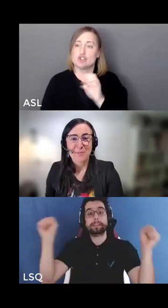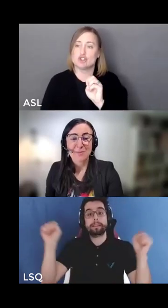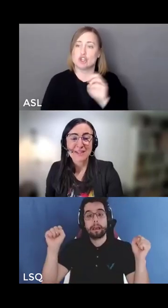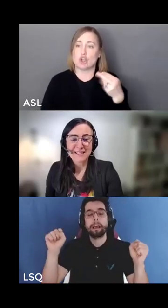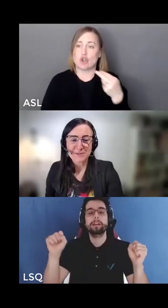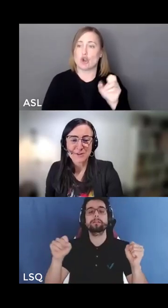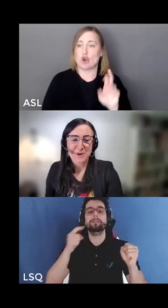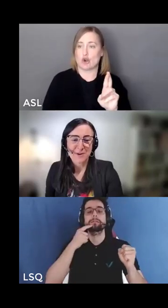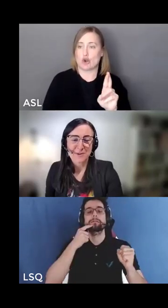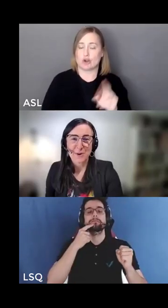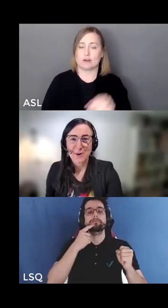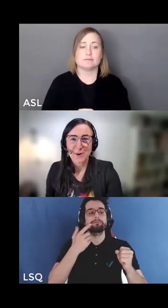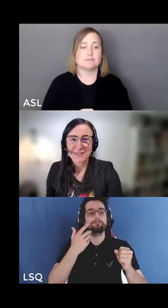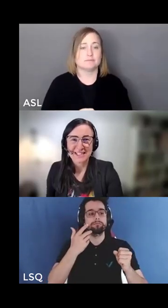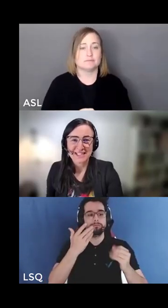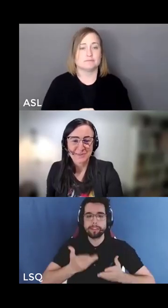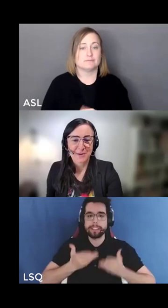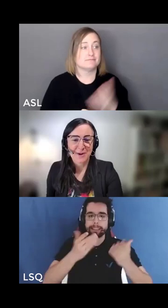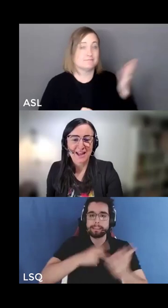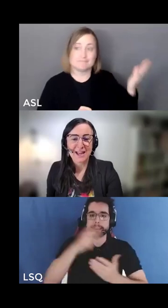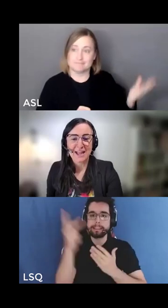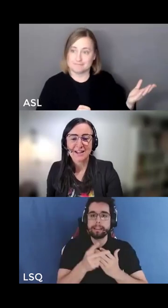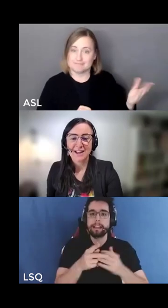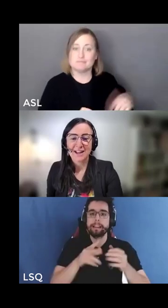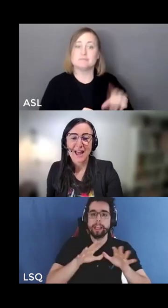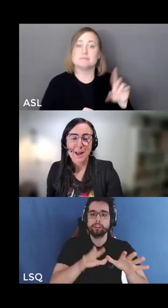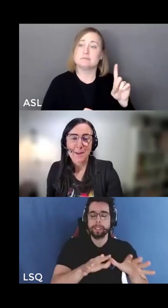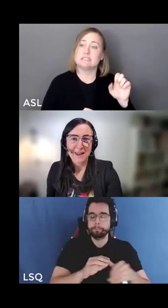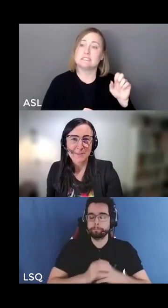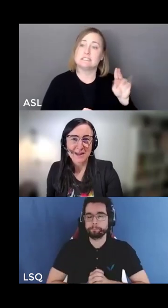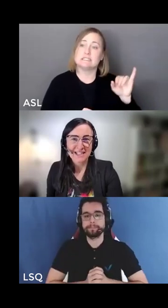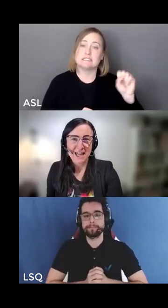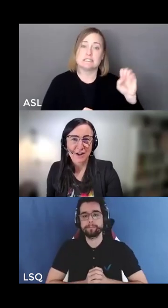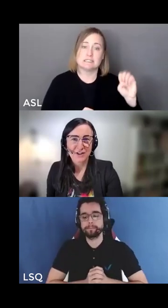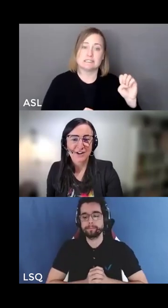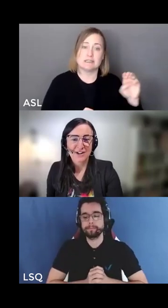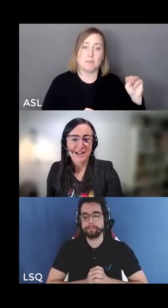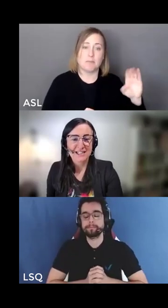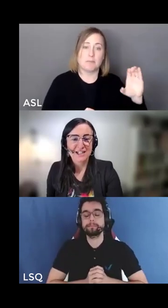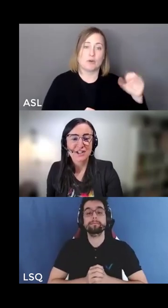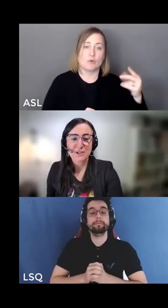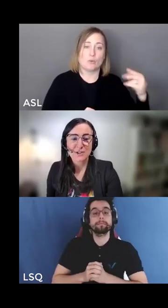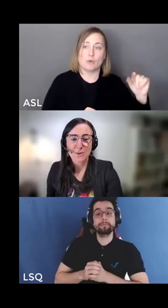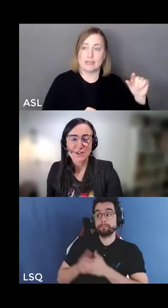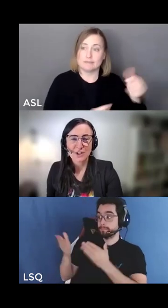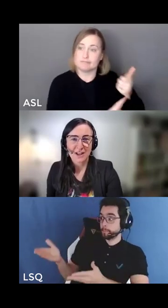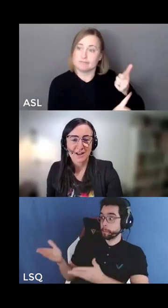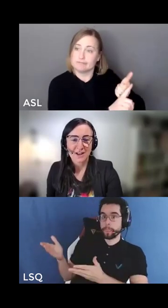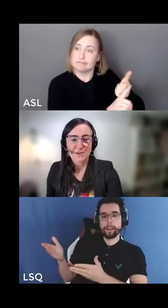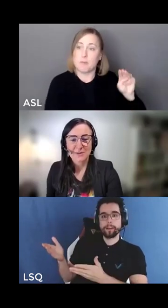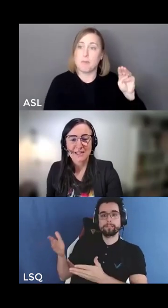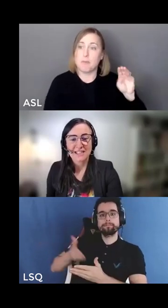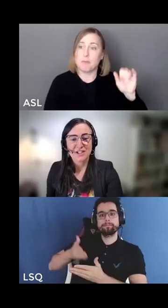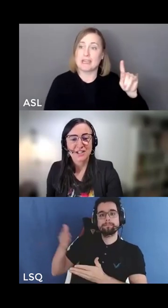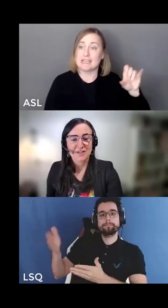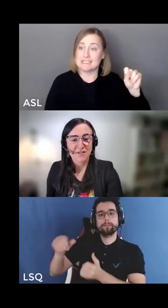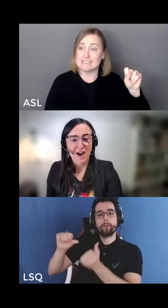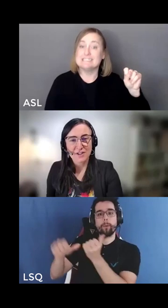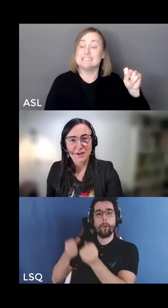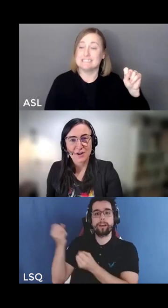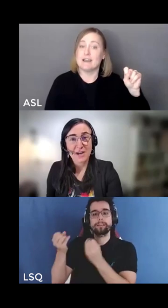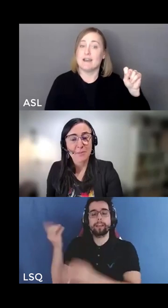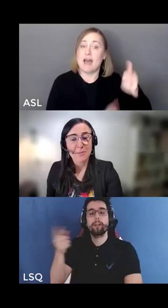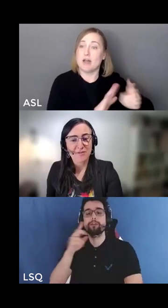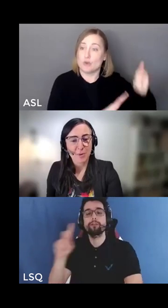I'm pleased to be joined by my co-host Denise McQuagg, a Métis elder and Indigenous coach who's been an Indigenous